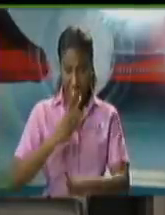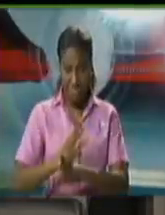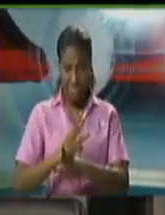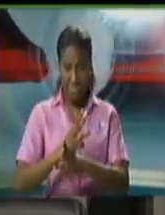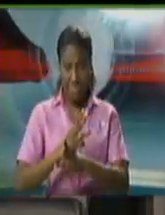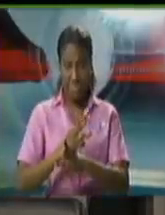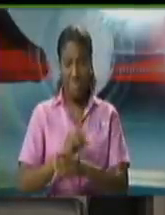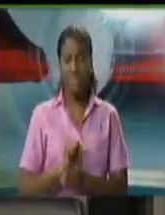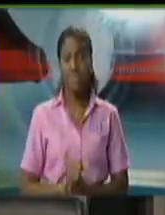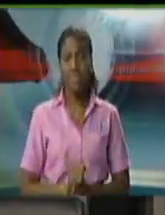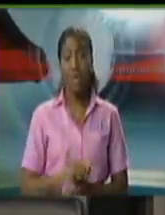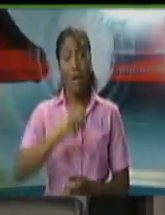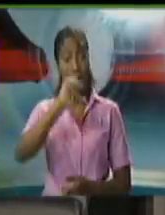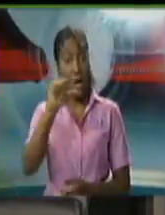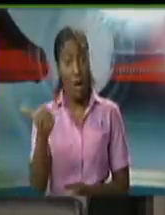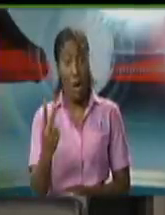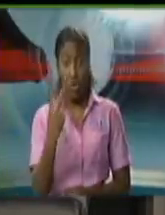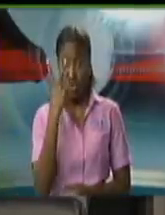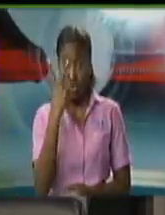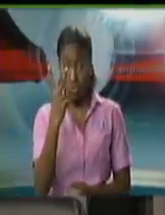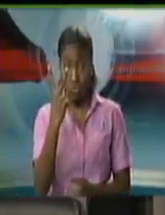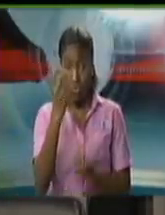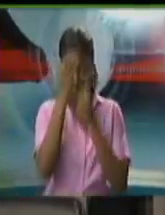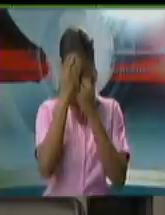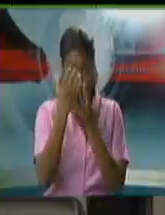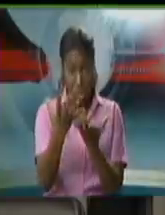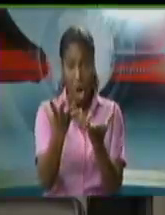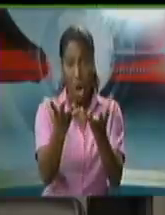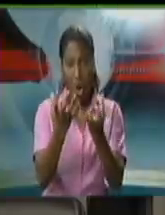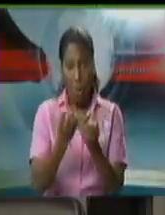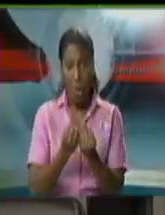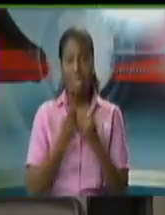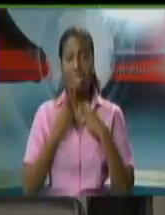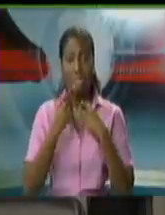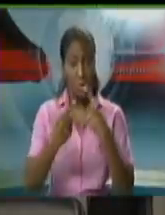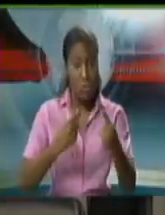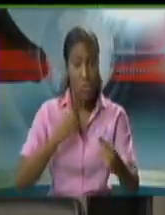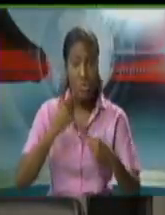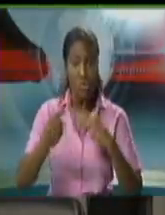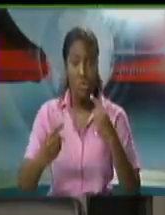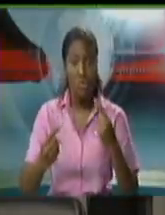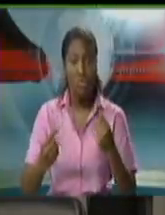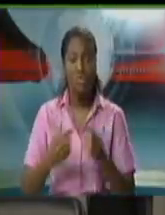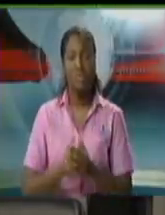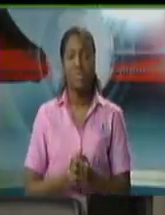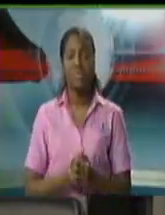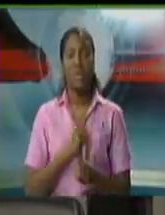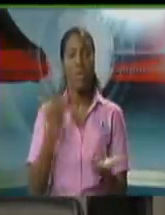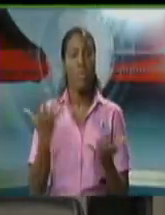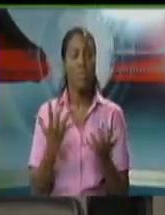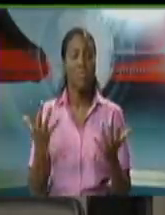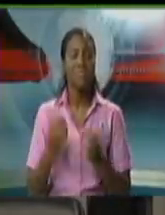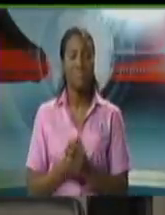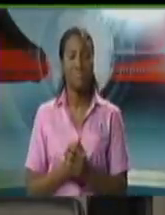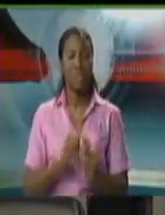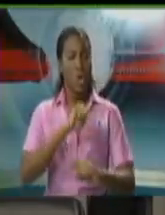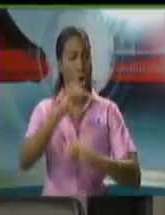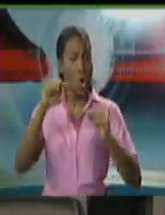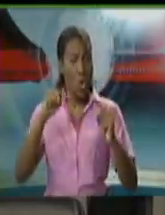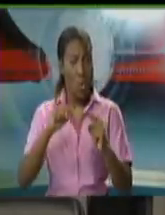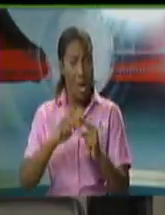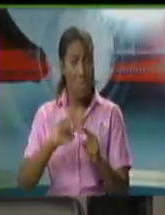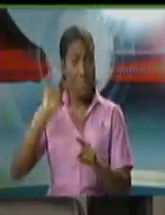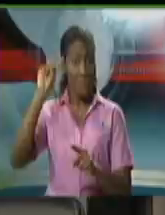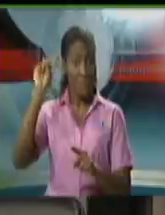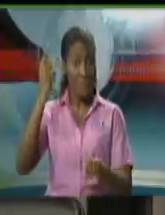other two statistics I would like to share with you, which I do from time to time, are the caseload per million. When we first started giving